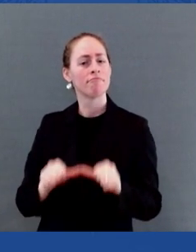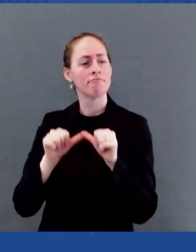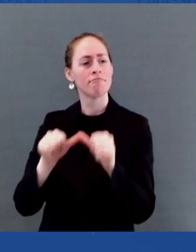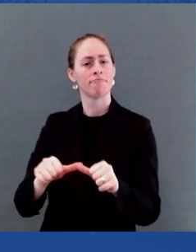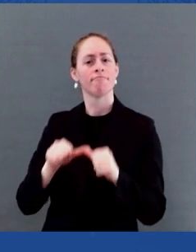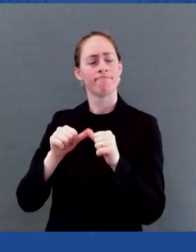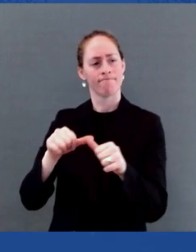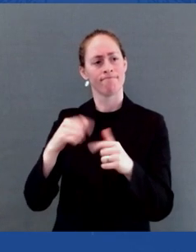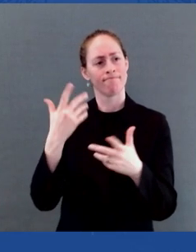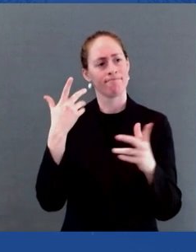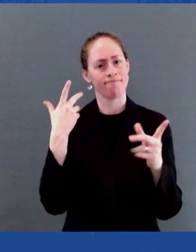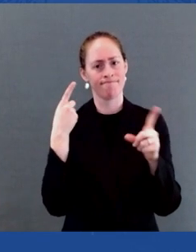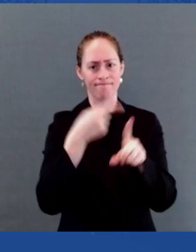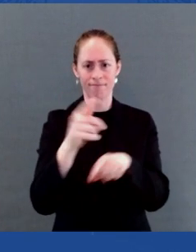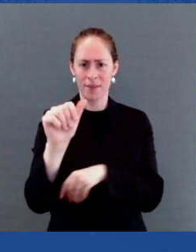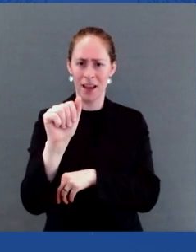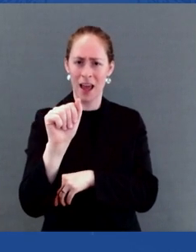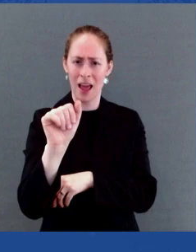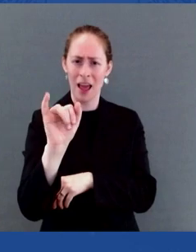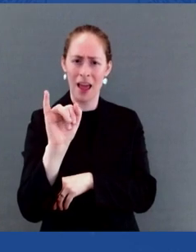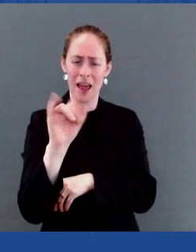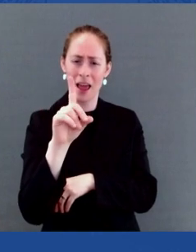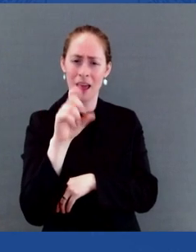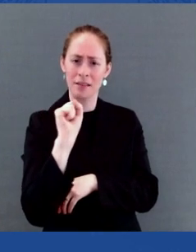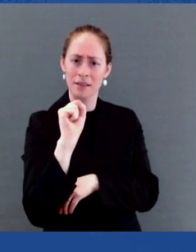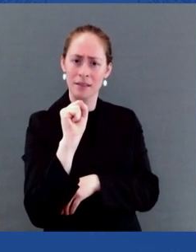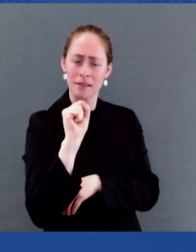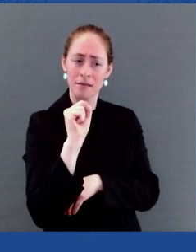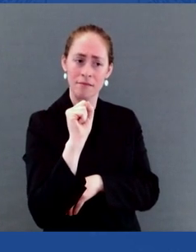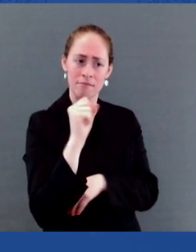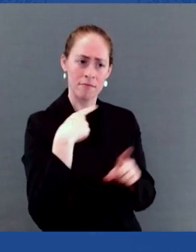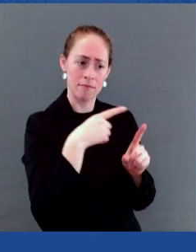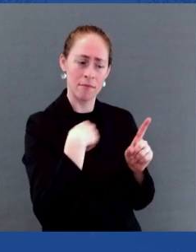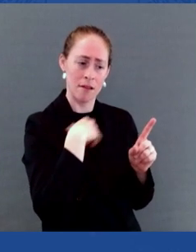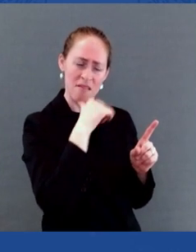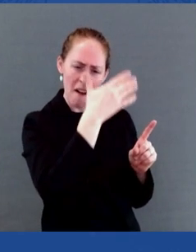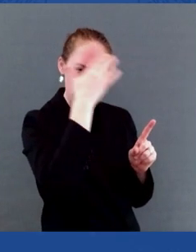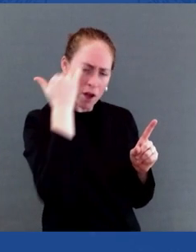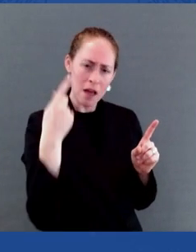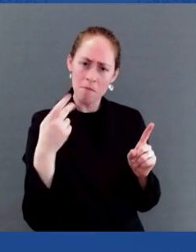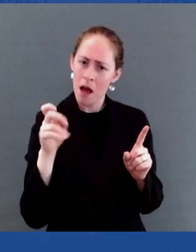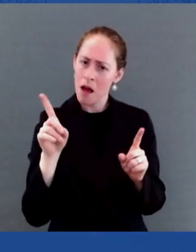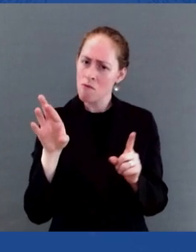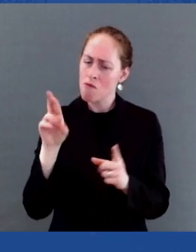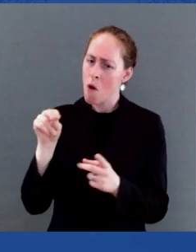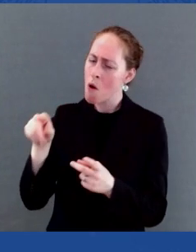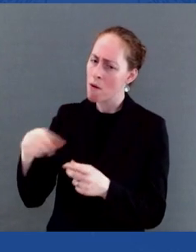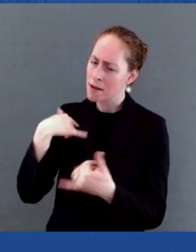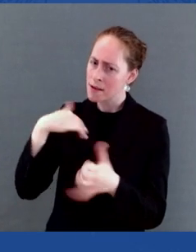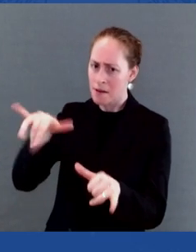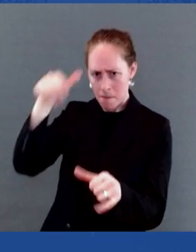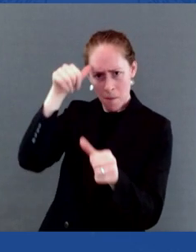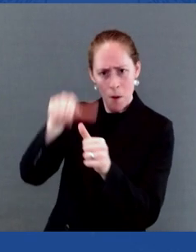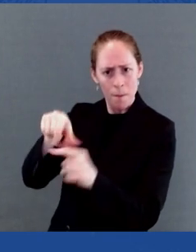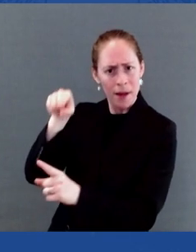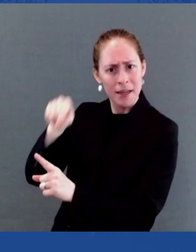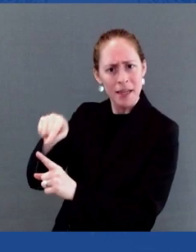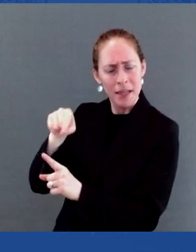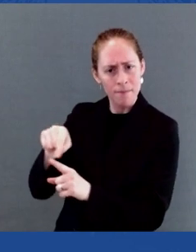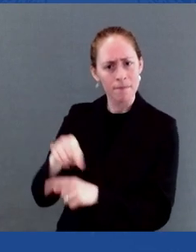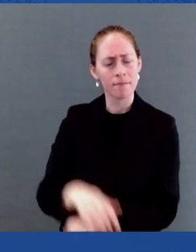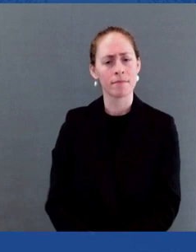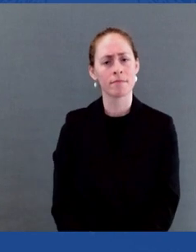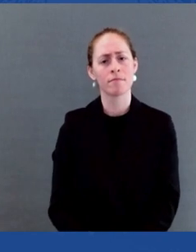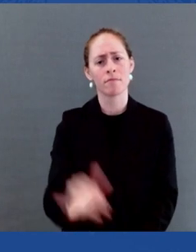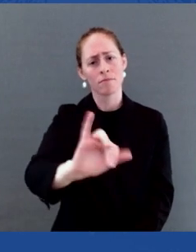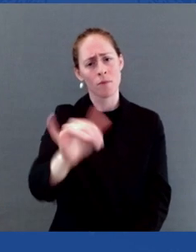people with Pedro who died from AIDS-related illness around the globe. As Secretary of Health and Human